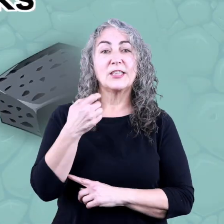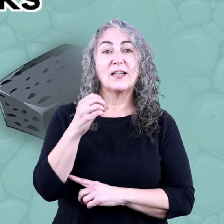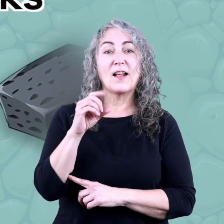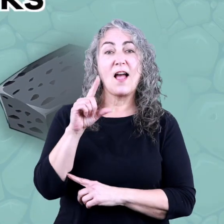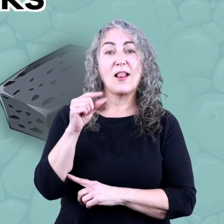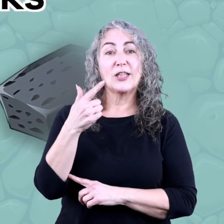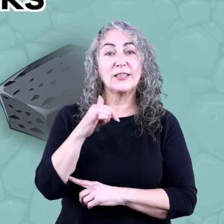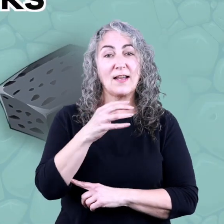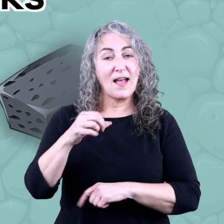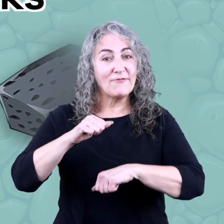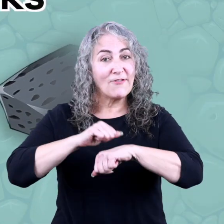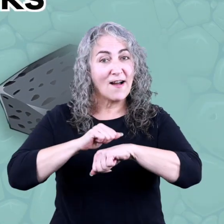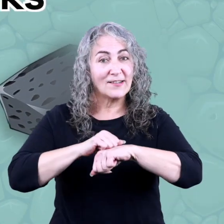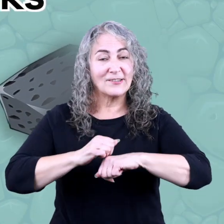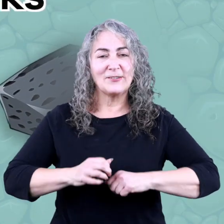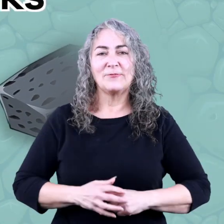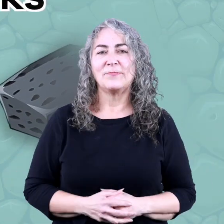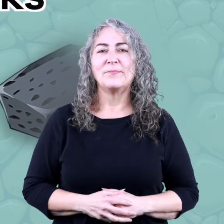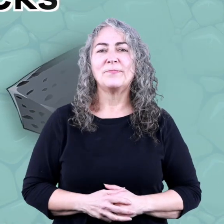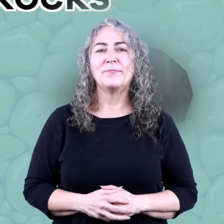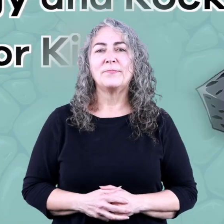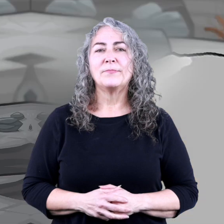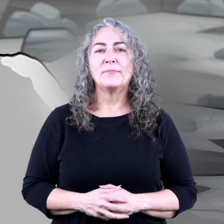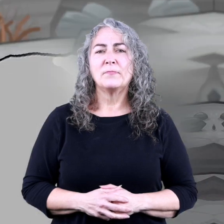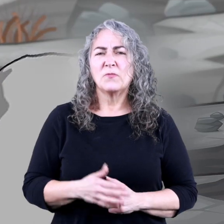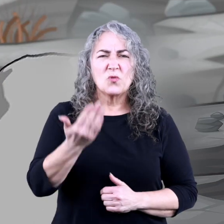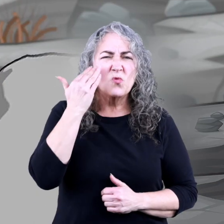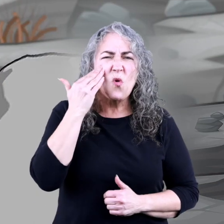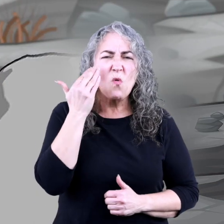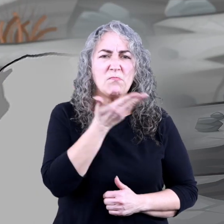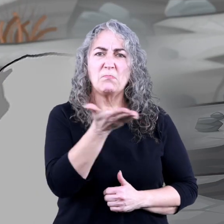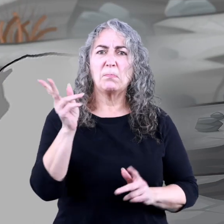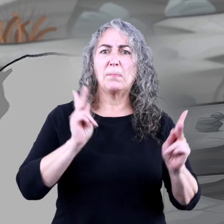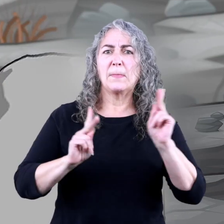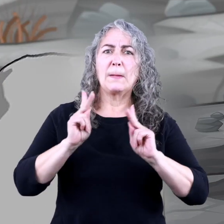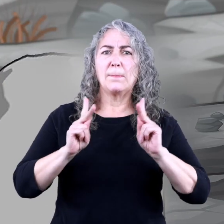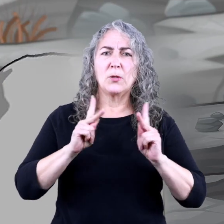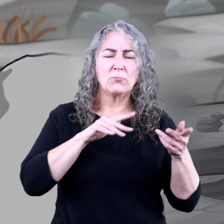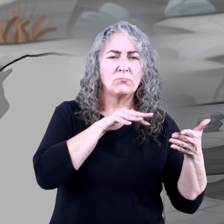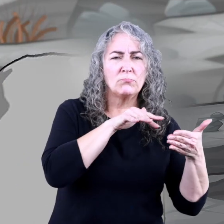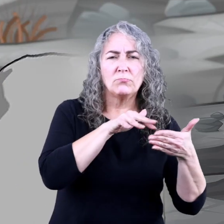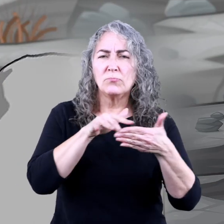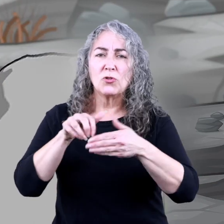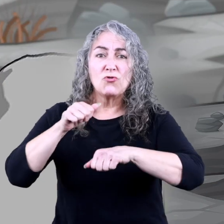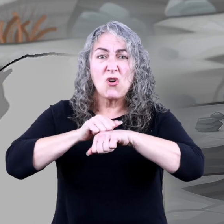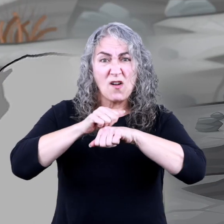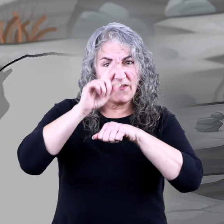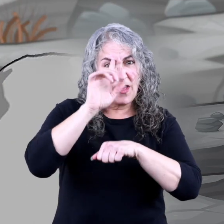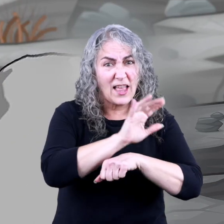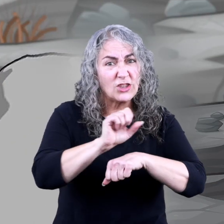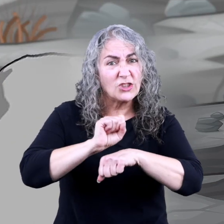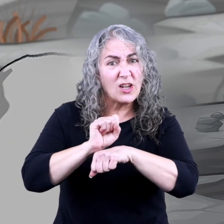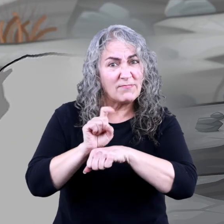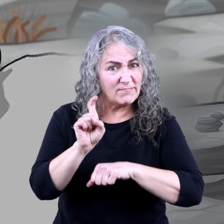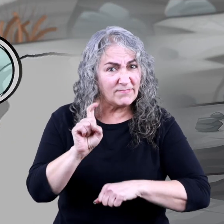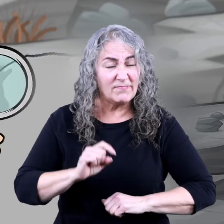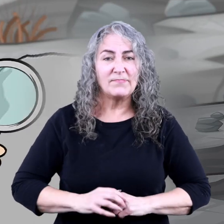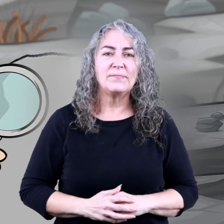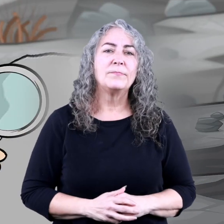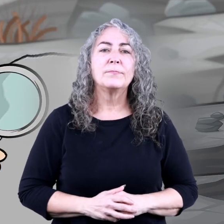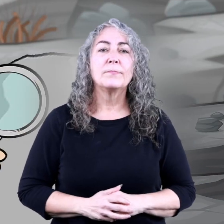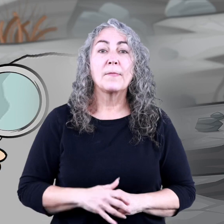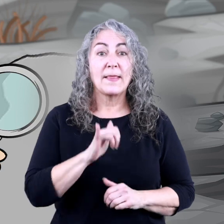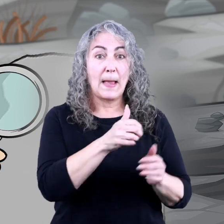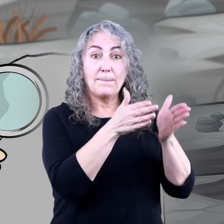Geology and Rocks for Kids Did you know there are people who study rocks for their job?